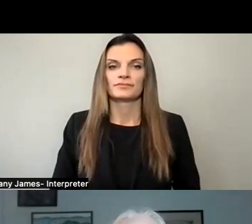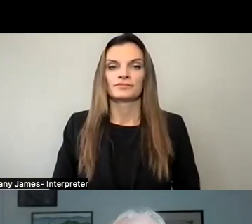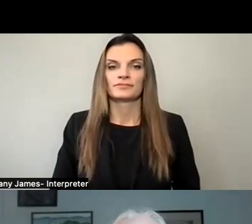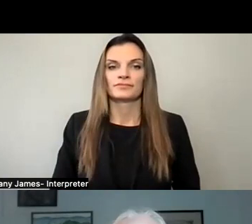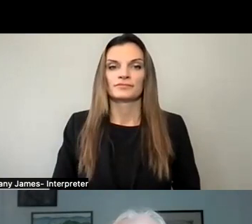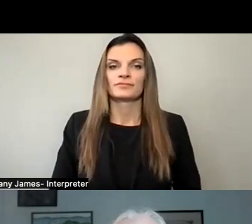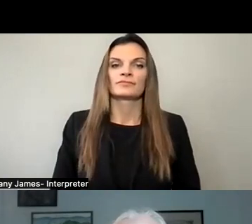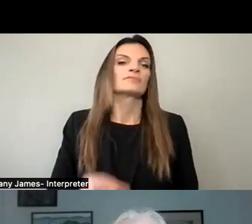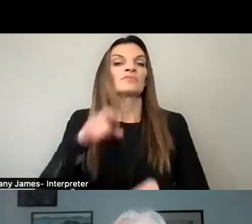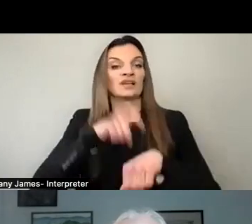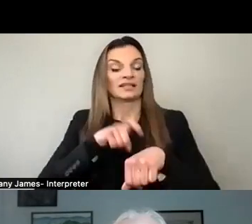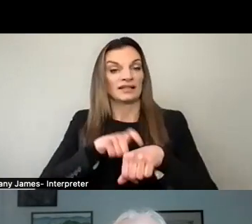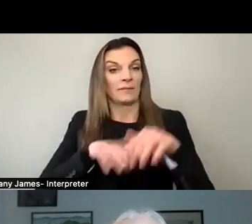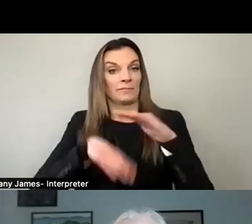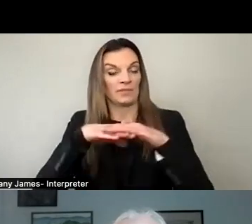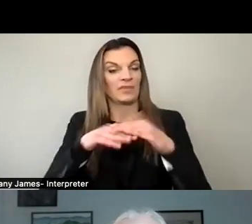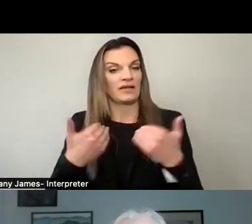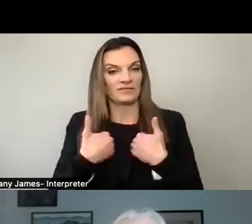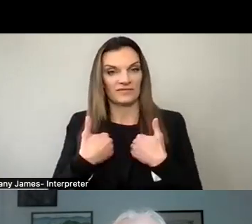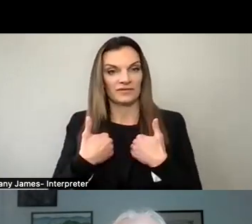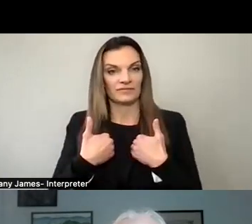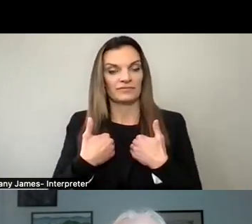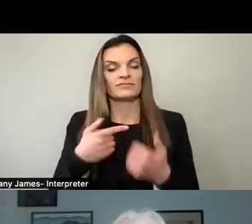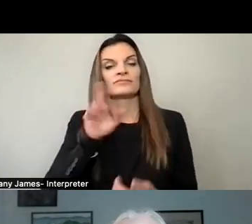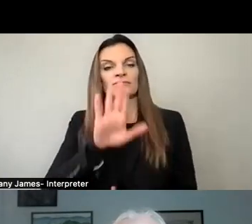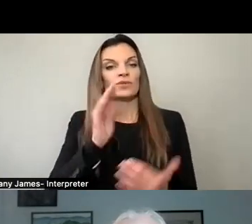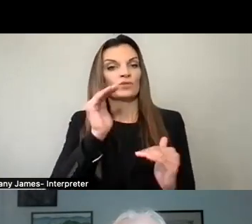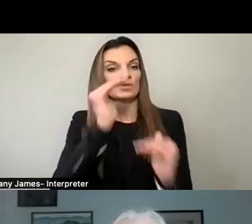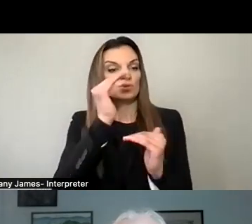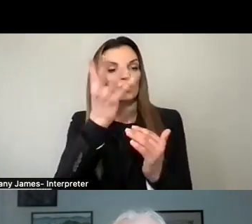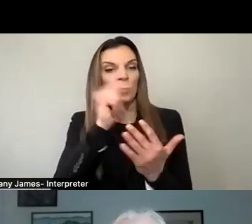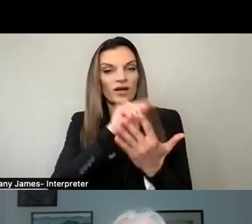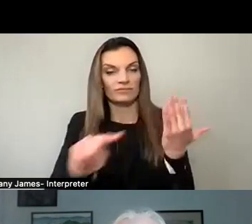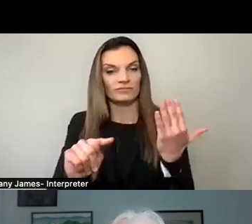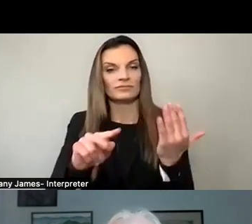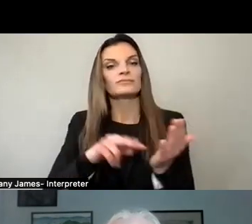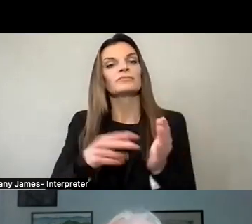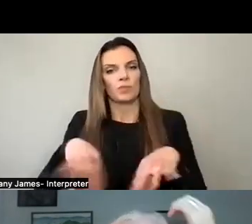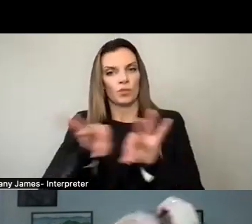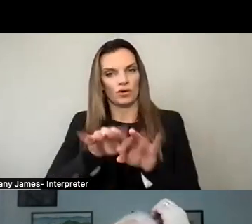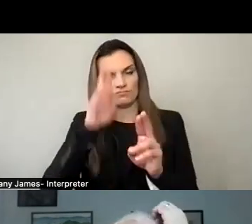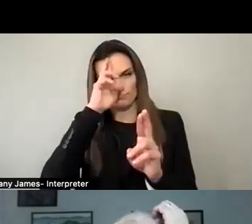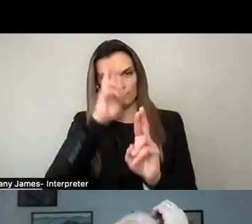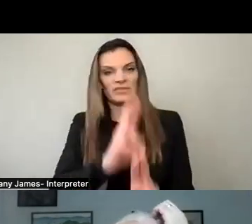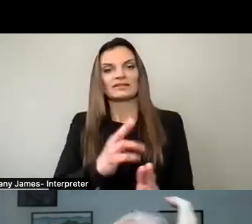time limits, the only restriction on candidates' statements and answers is respect and civility.